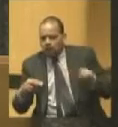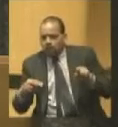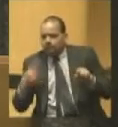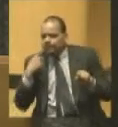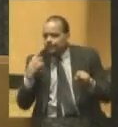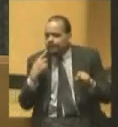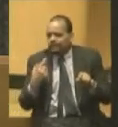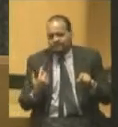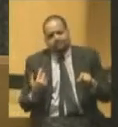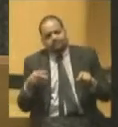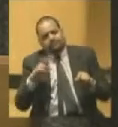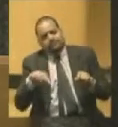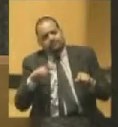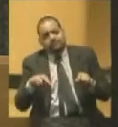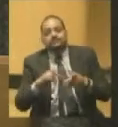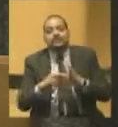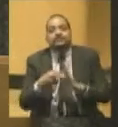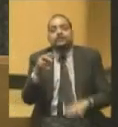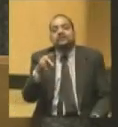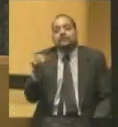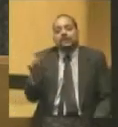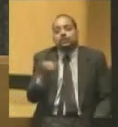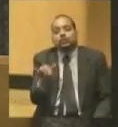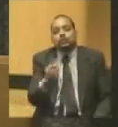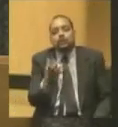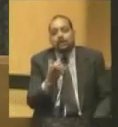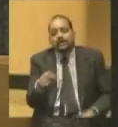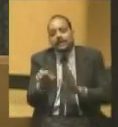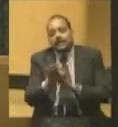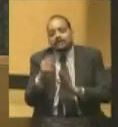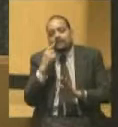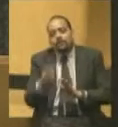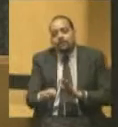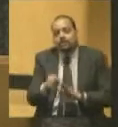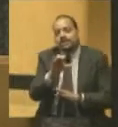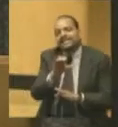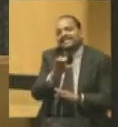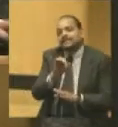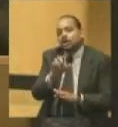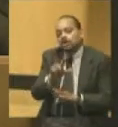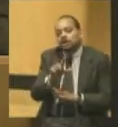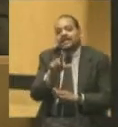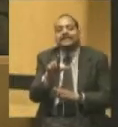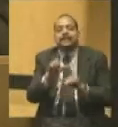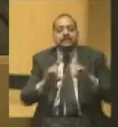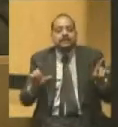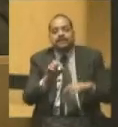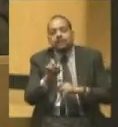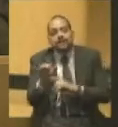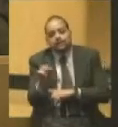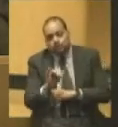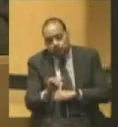nominated a civil liberties candidate, too, for governor. The Pennsylvania Democrats did. The problem was, for